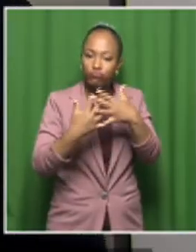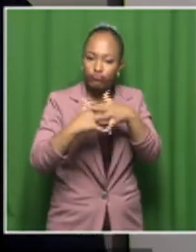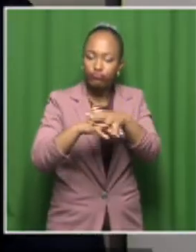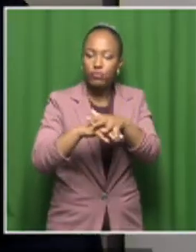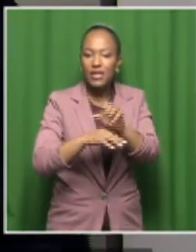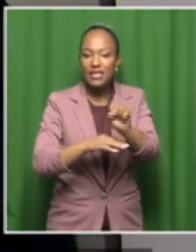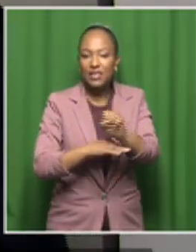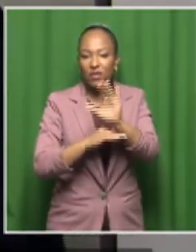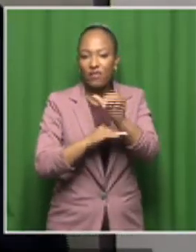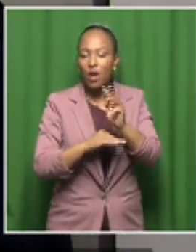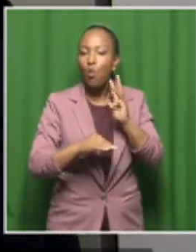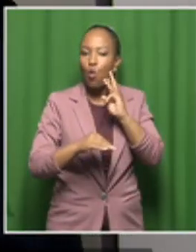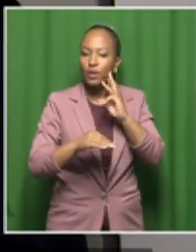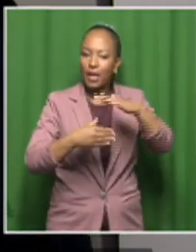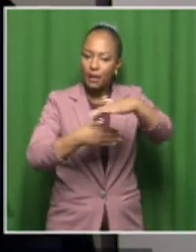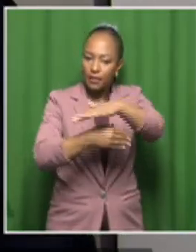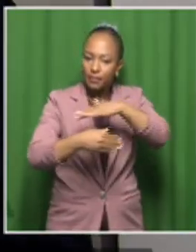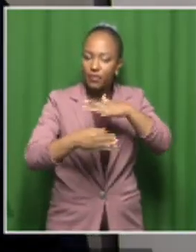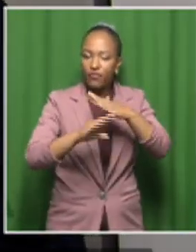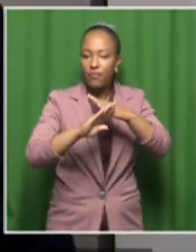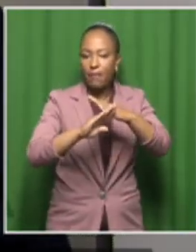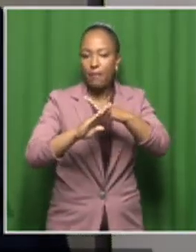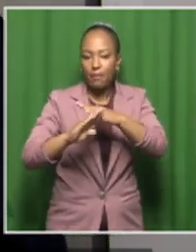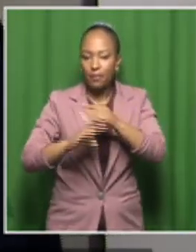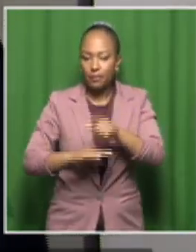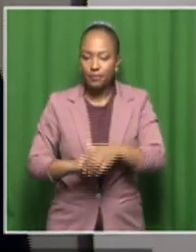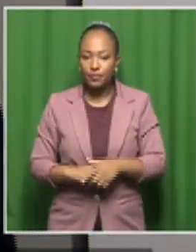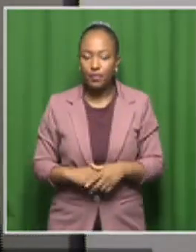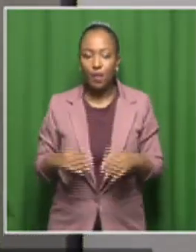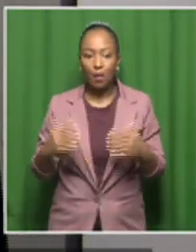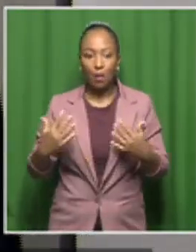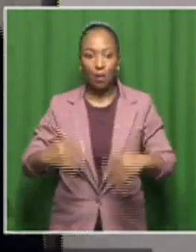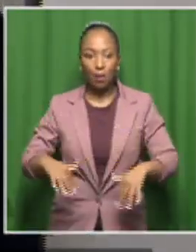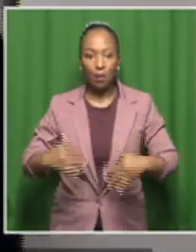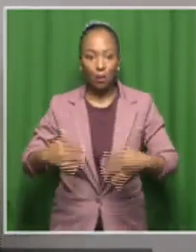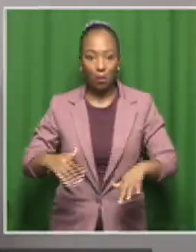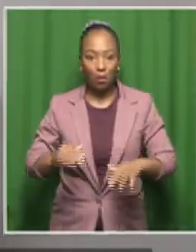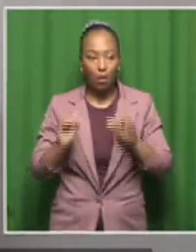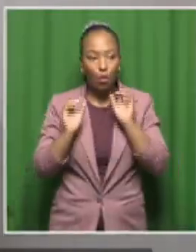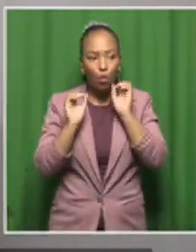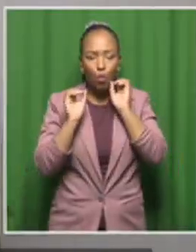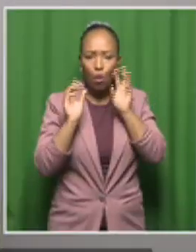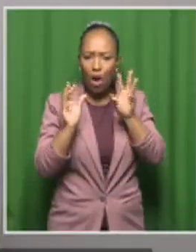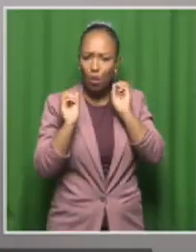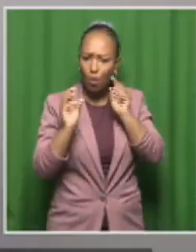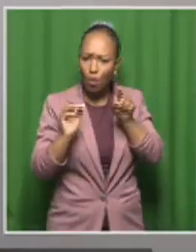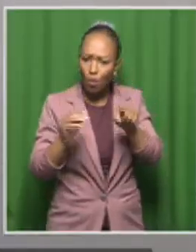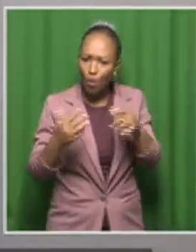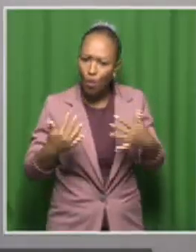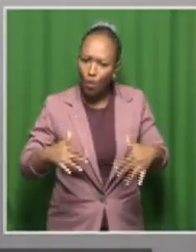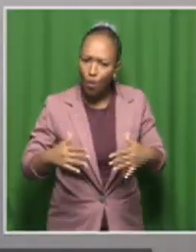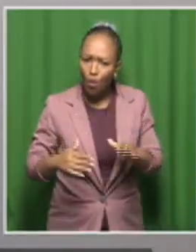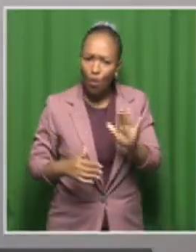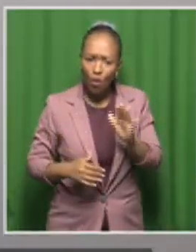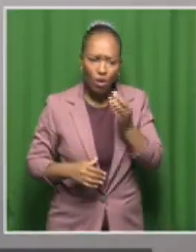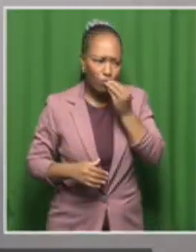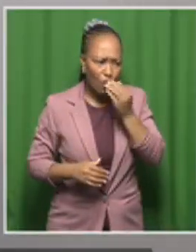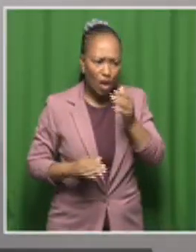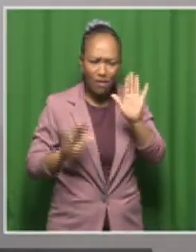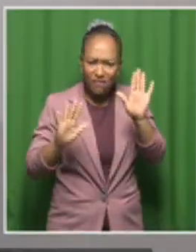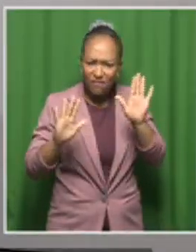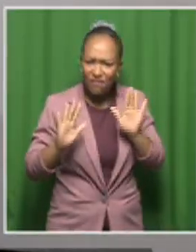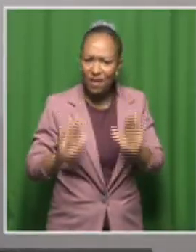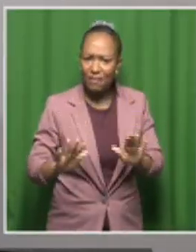African water context. Wow. I must say, that is absolutely fabulous. And I must say,